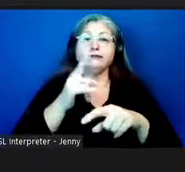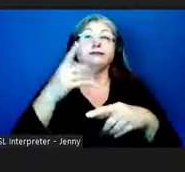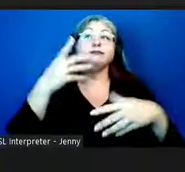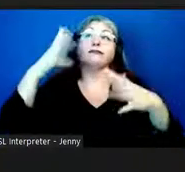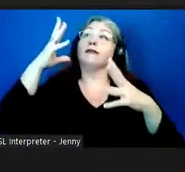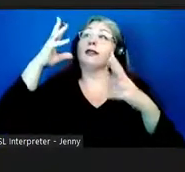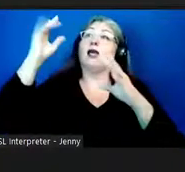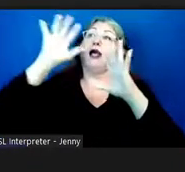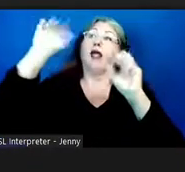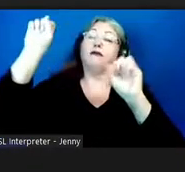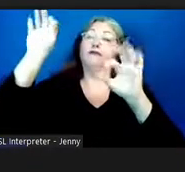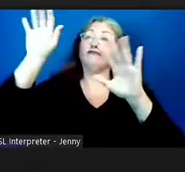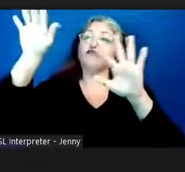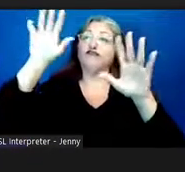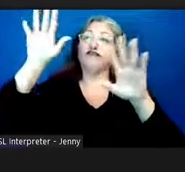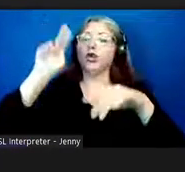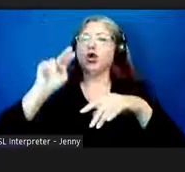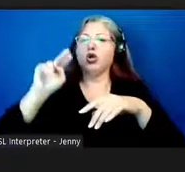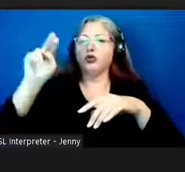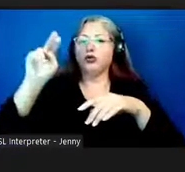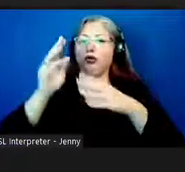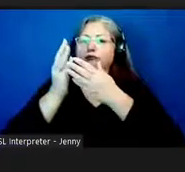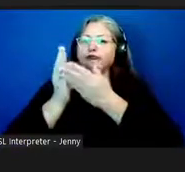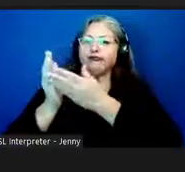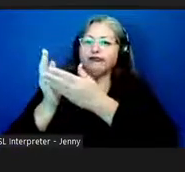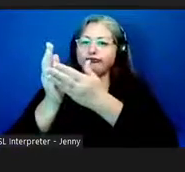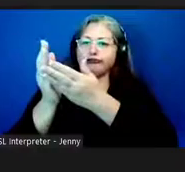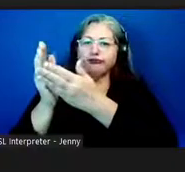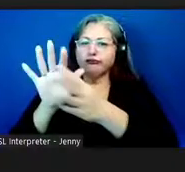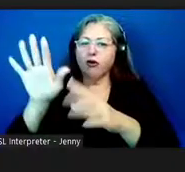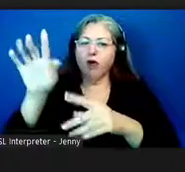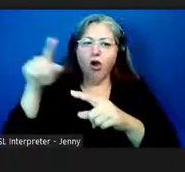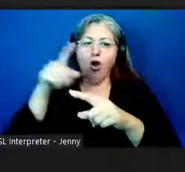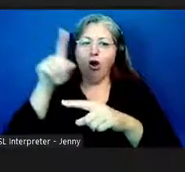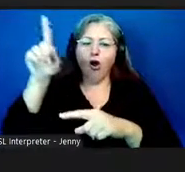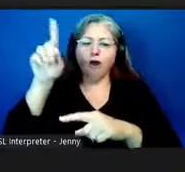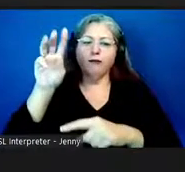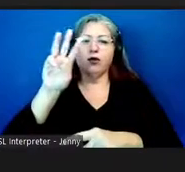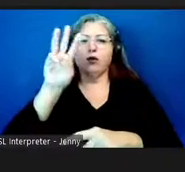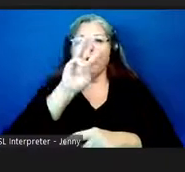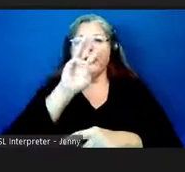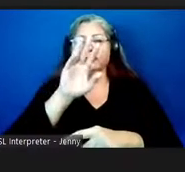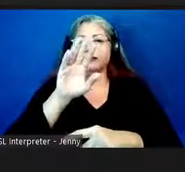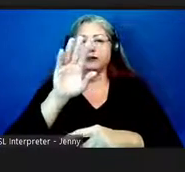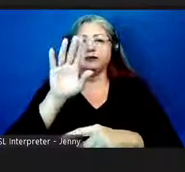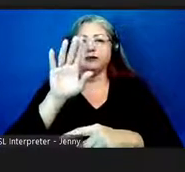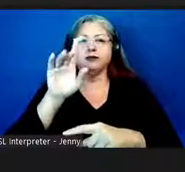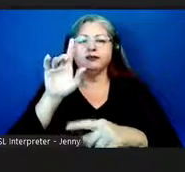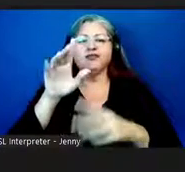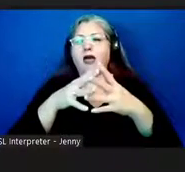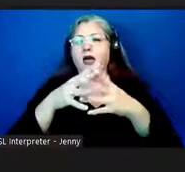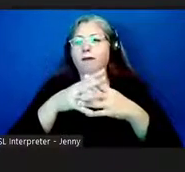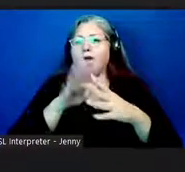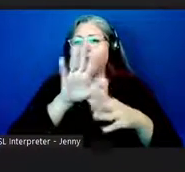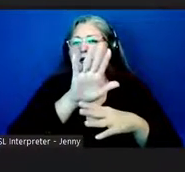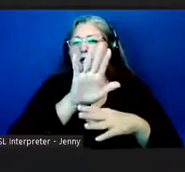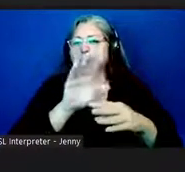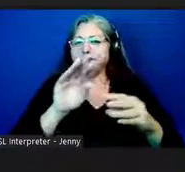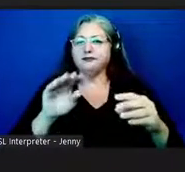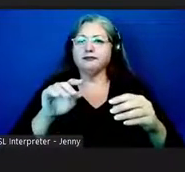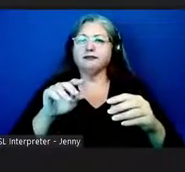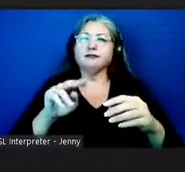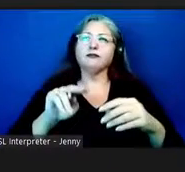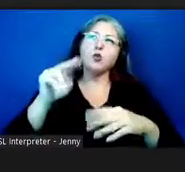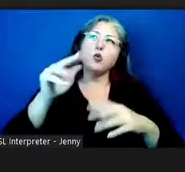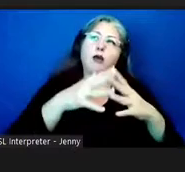the one continued in his northern uh journey up to the west coast of the americas especially north